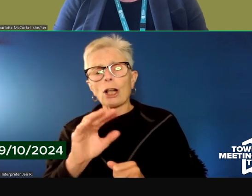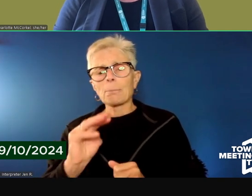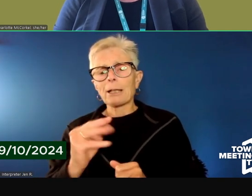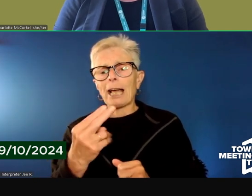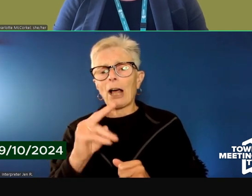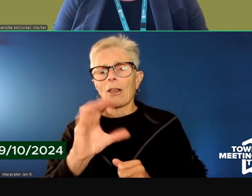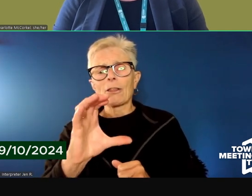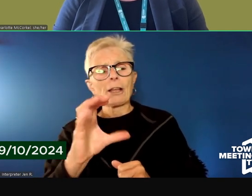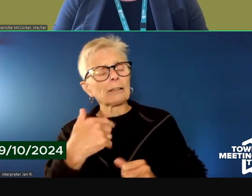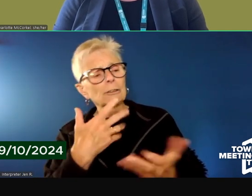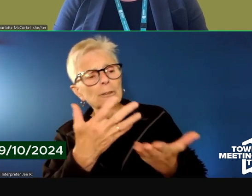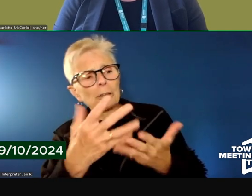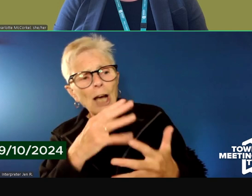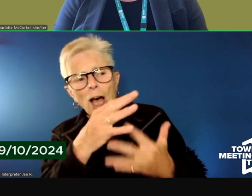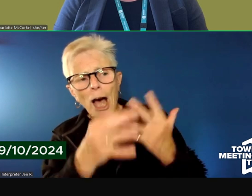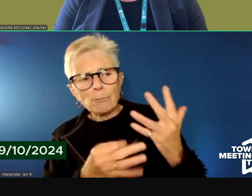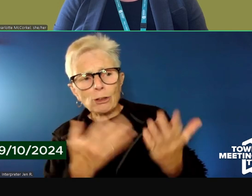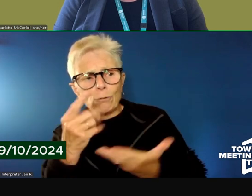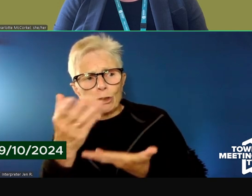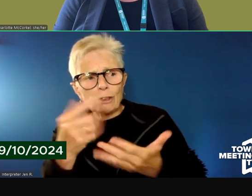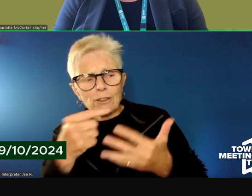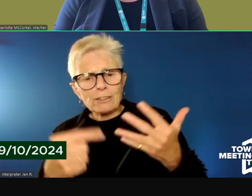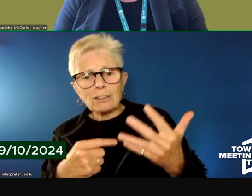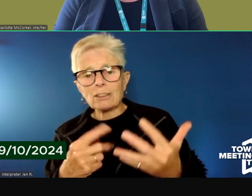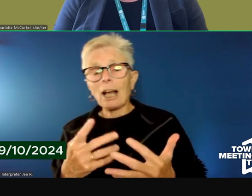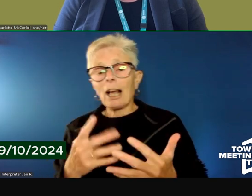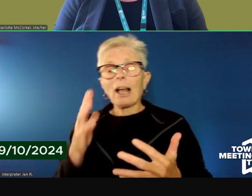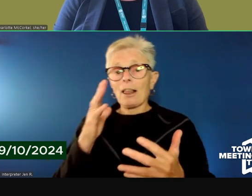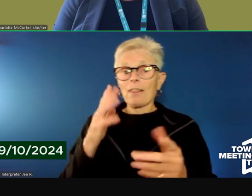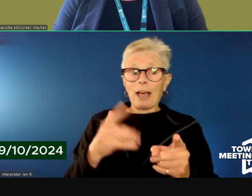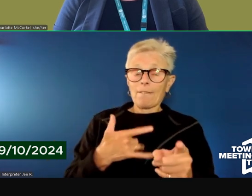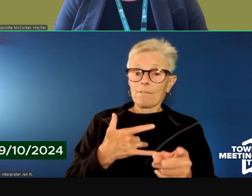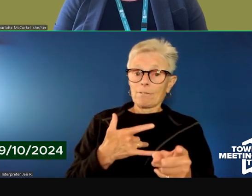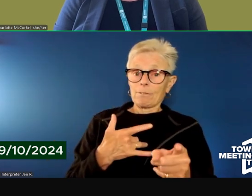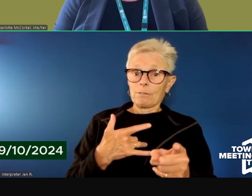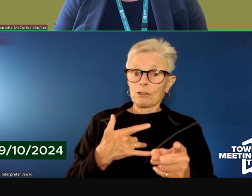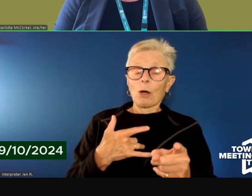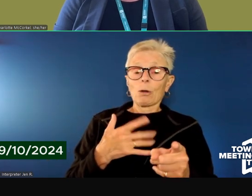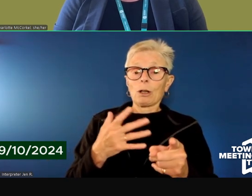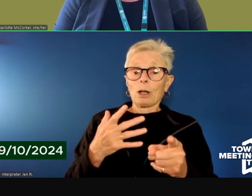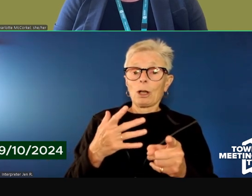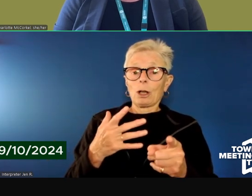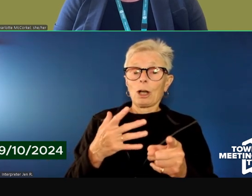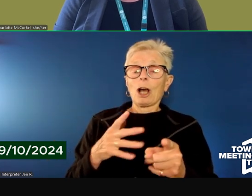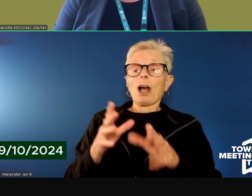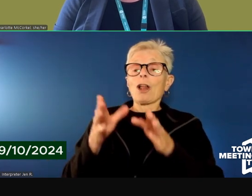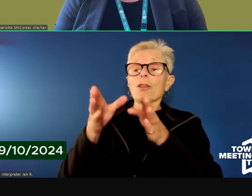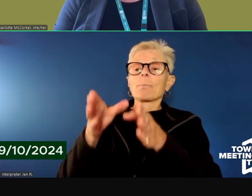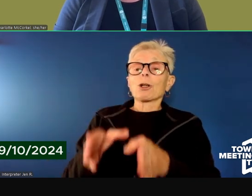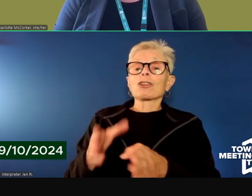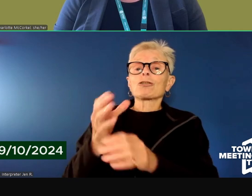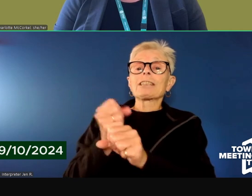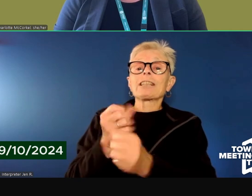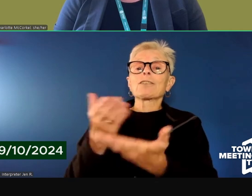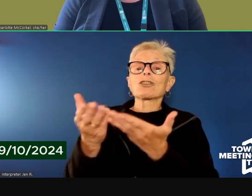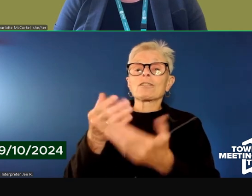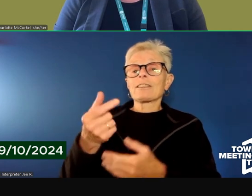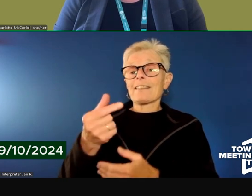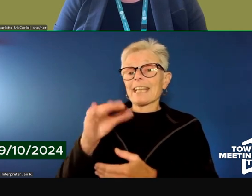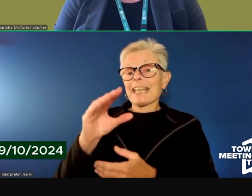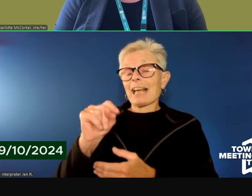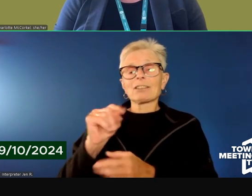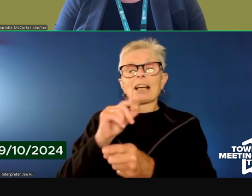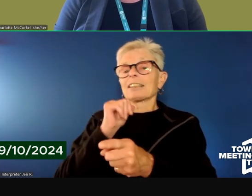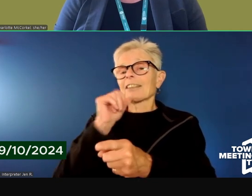to help. And particularly that feels purposeful so the person coming for services, so the guest doesn't have to